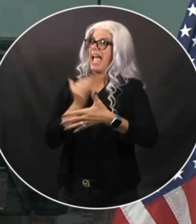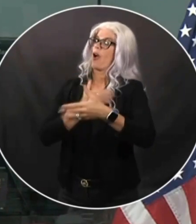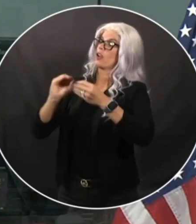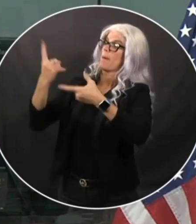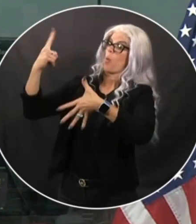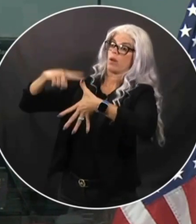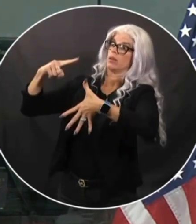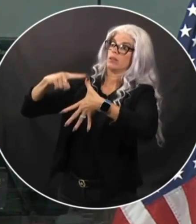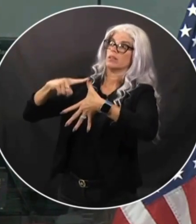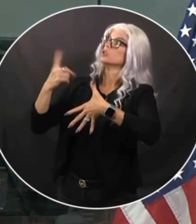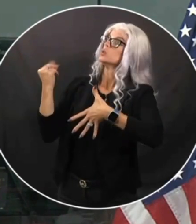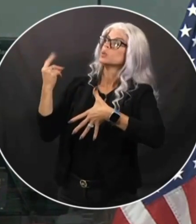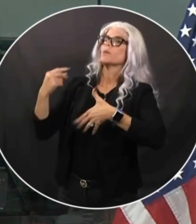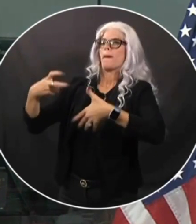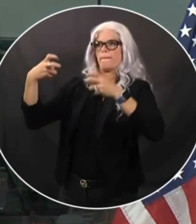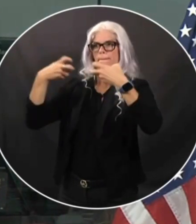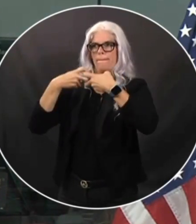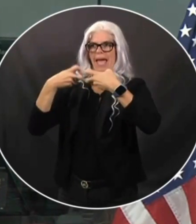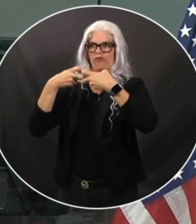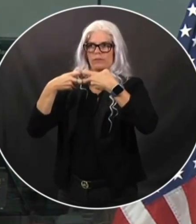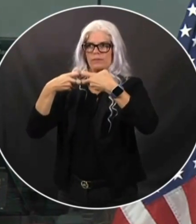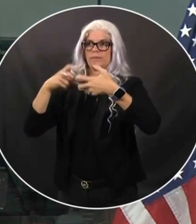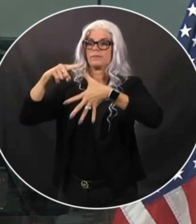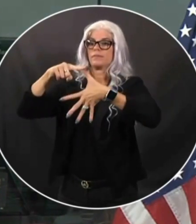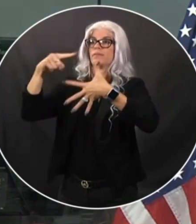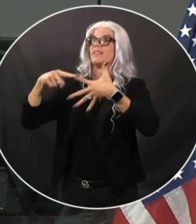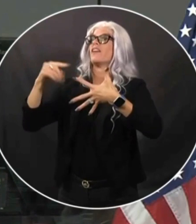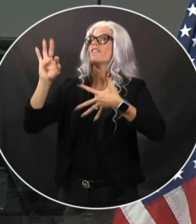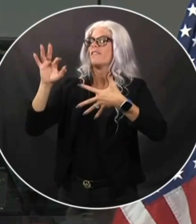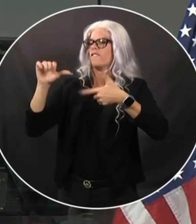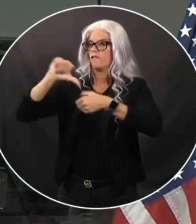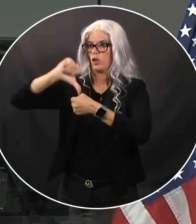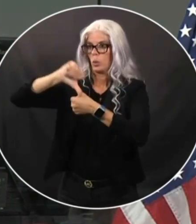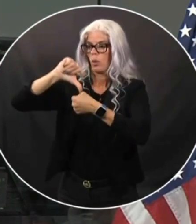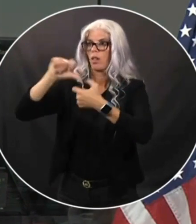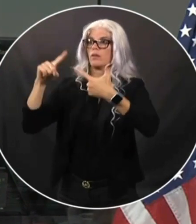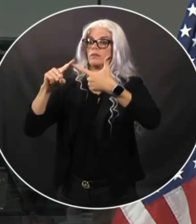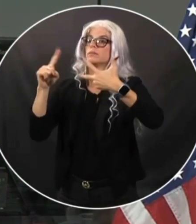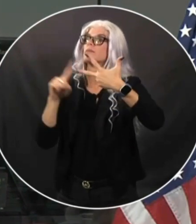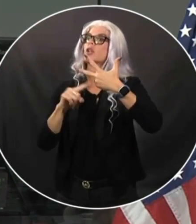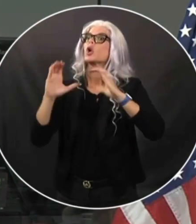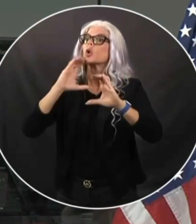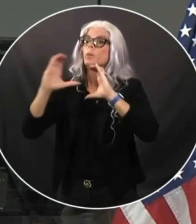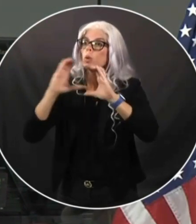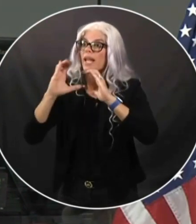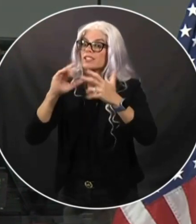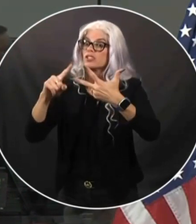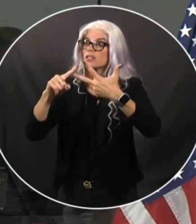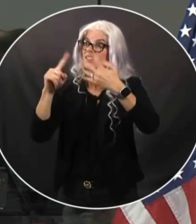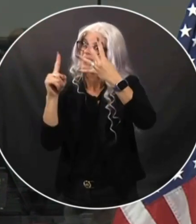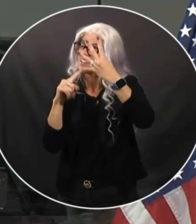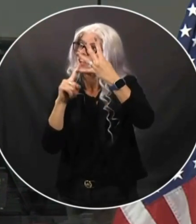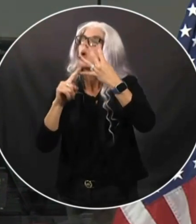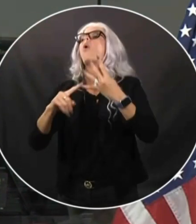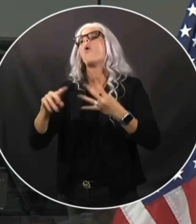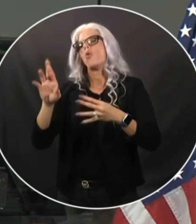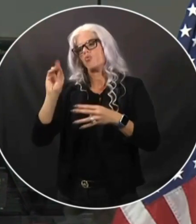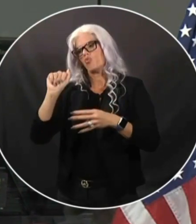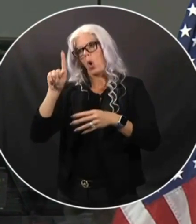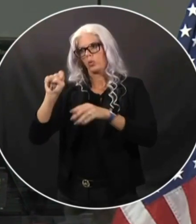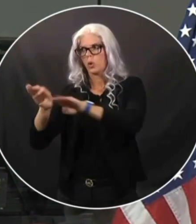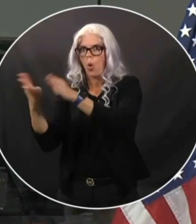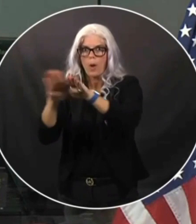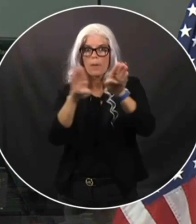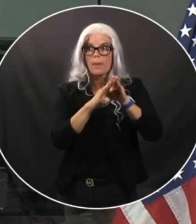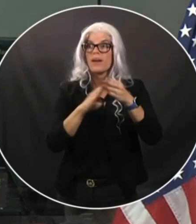fuel, communications back up and running so that we can get those roads open and get ourselves back to normal because we're not going to necessarily be rememberful